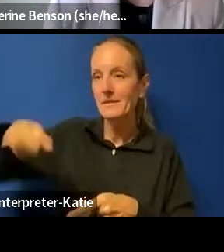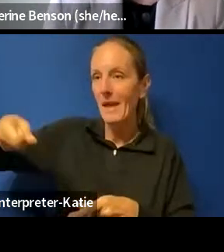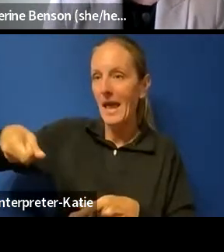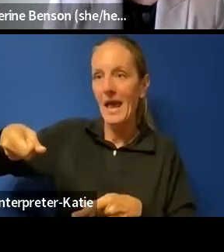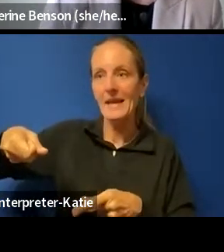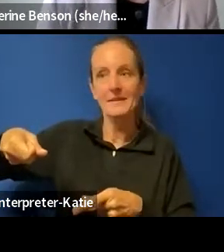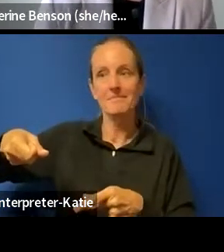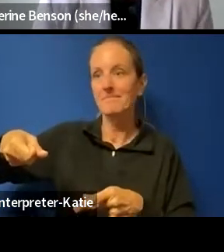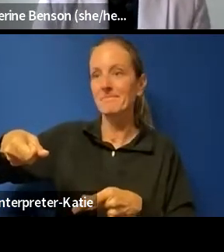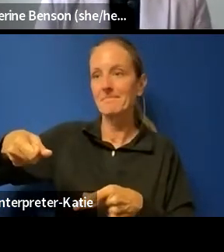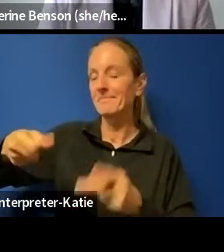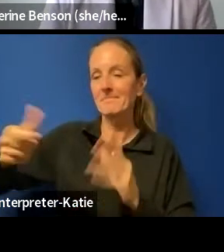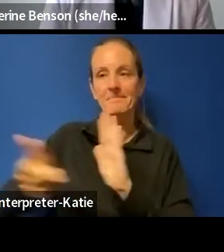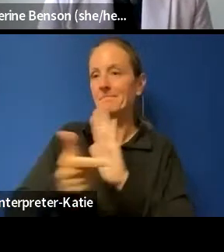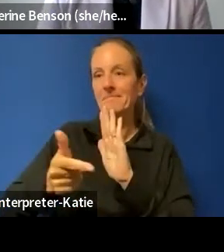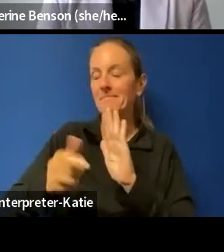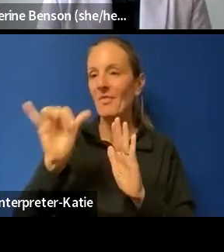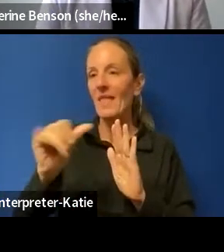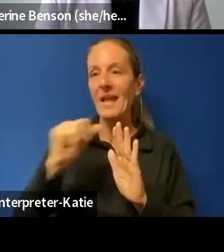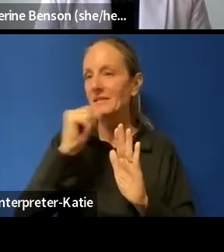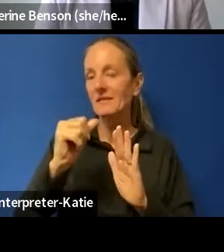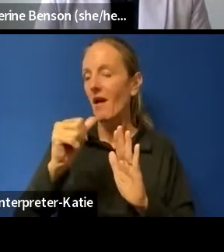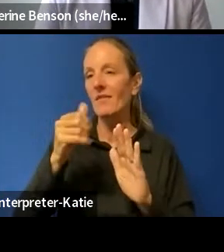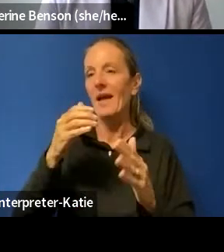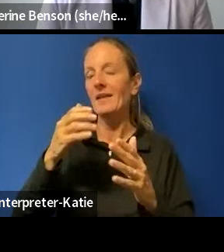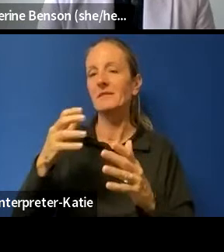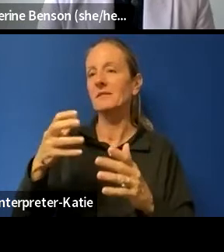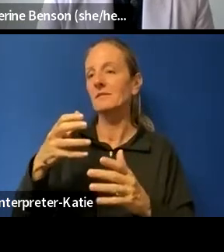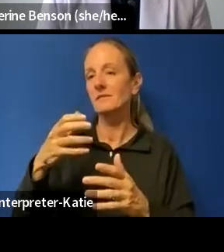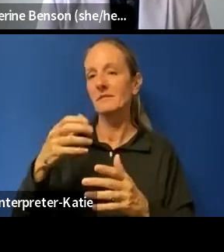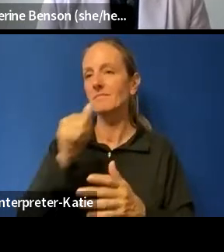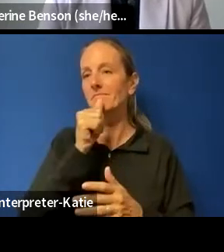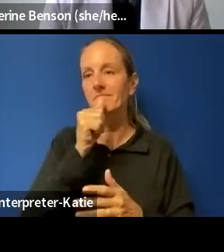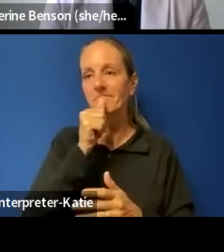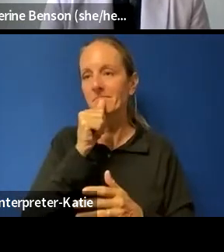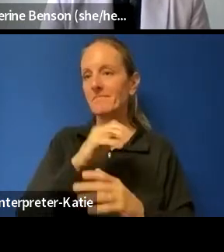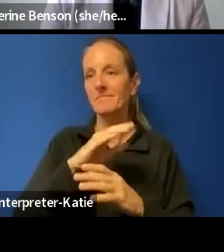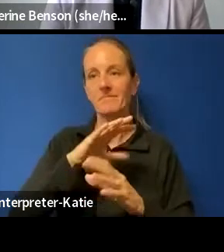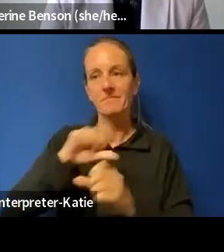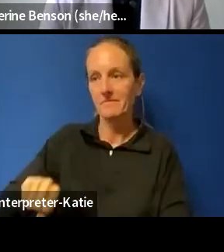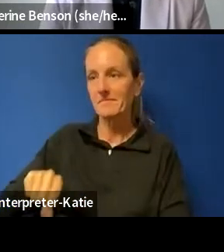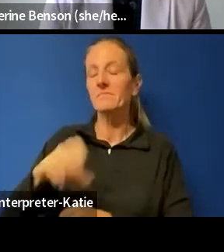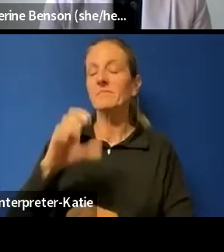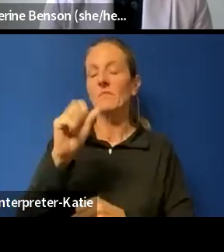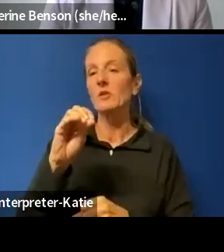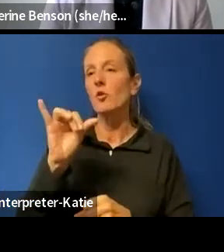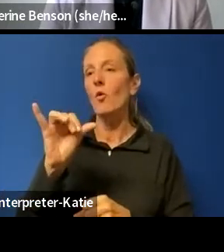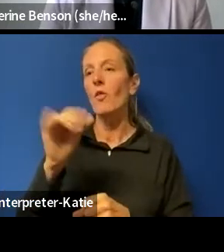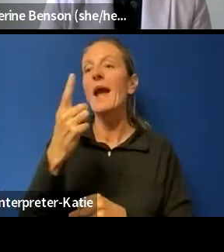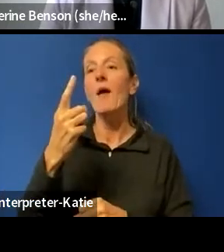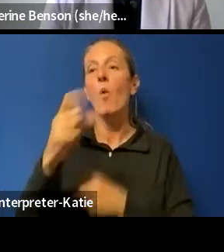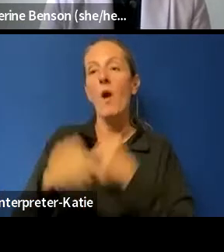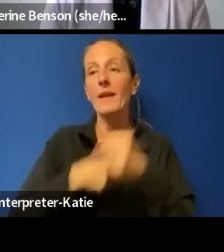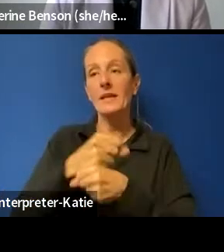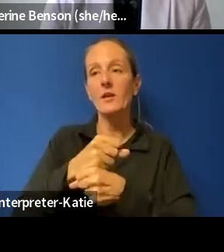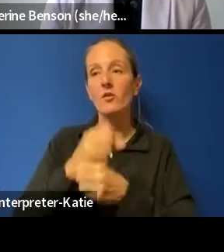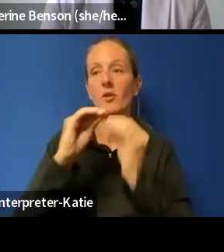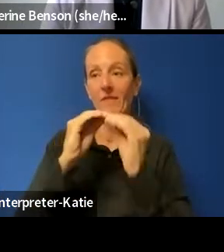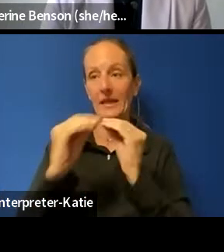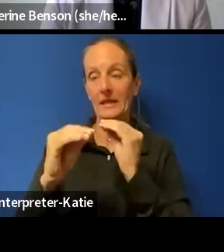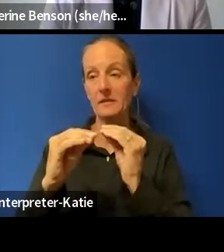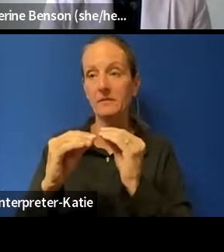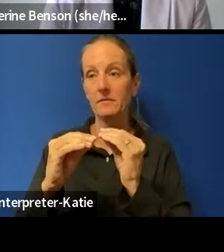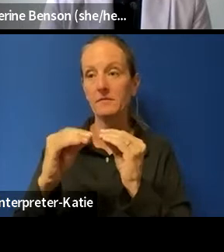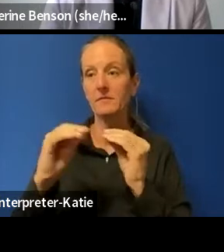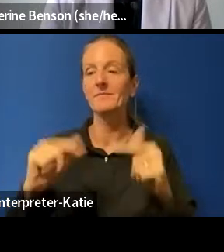unreasonable invasion of our privacy. They gave the government one year to fix this. So, this is why there's a different standard right now in Alberta and Ontario, and they're